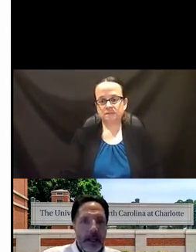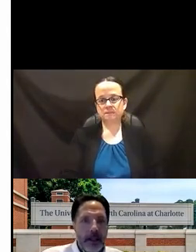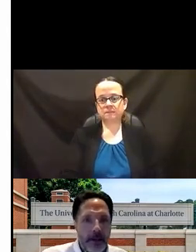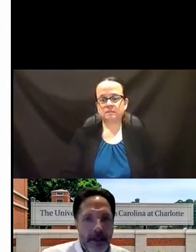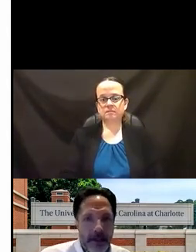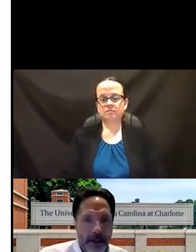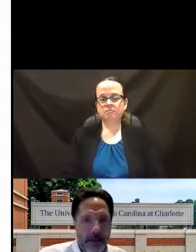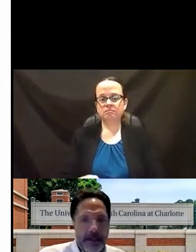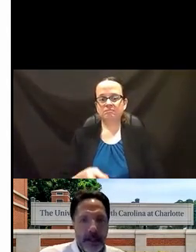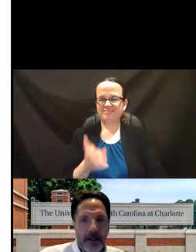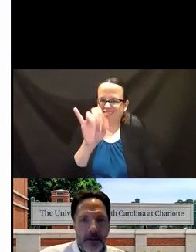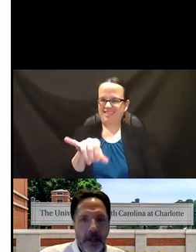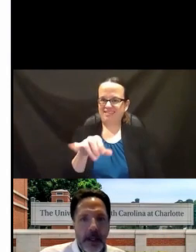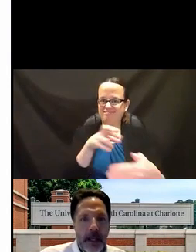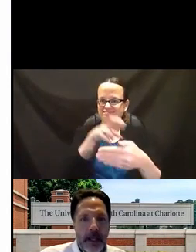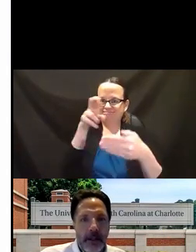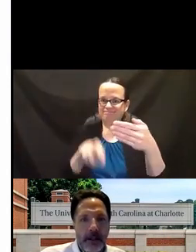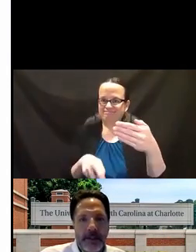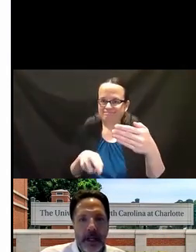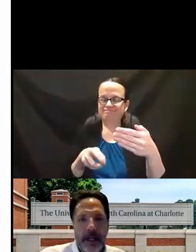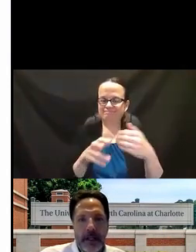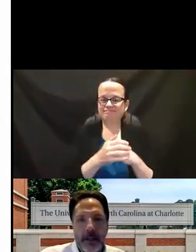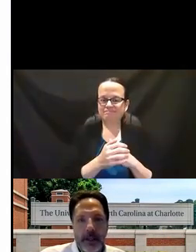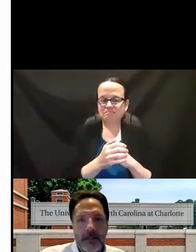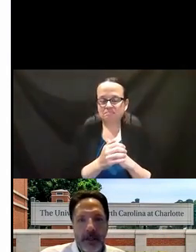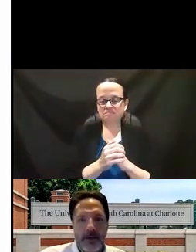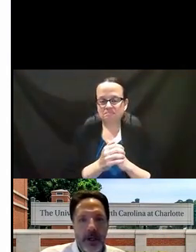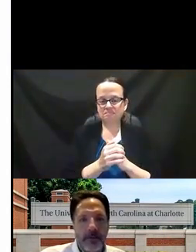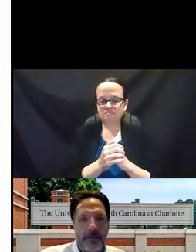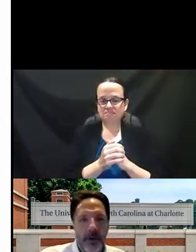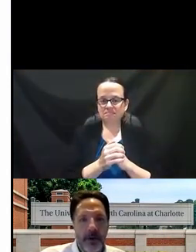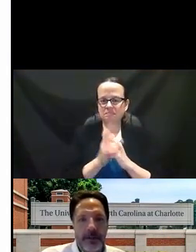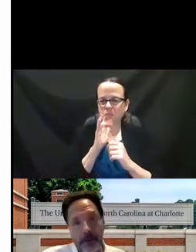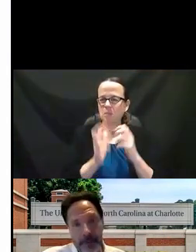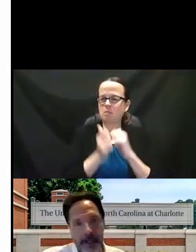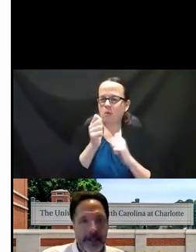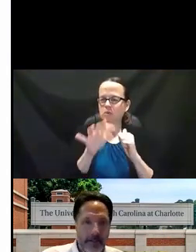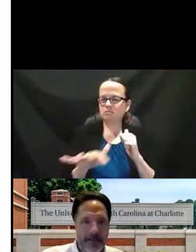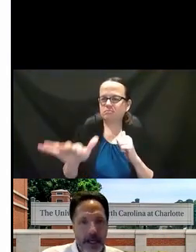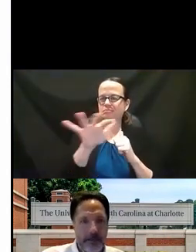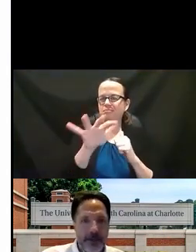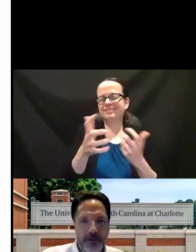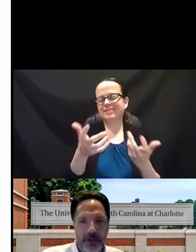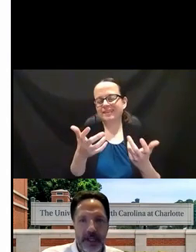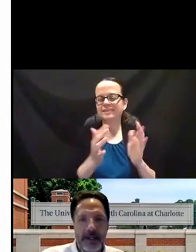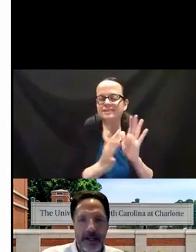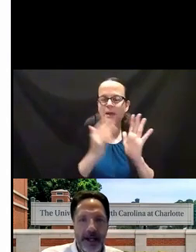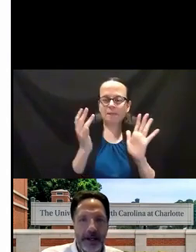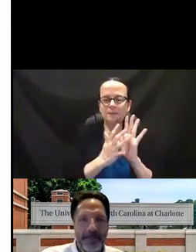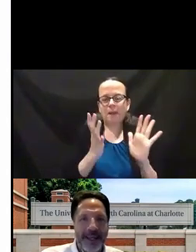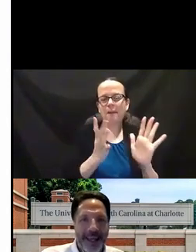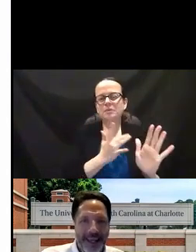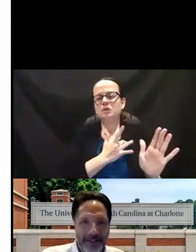And here's the results. Thank you. And it looks like the majority of folks, well, it's a sometimes, usually